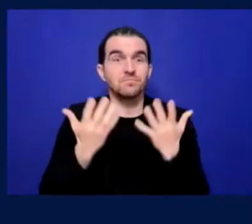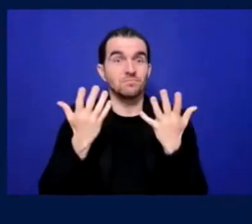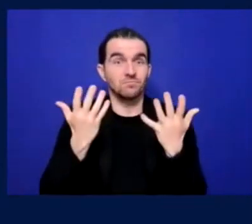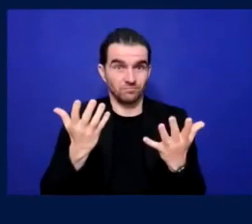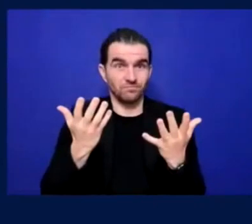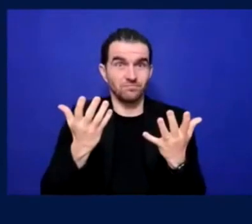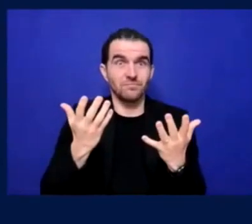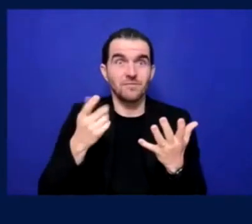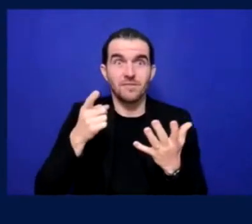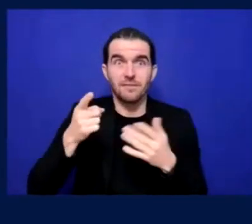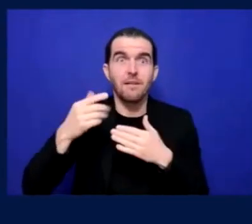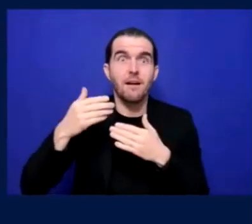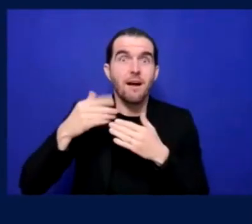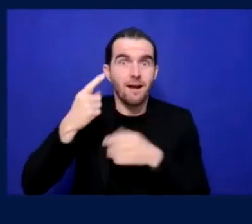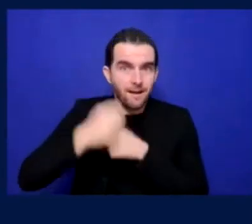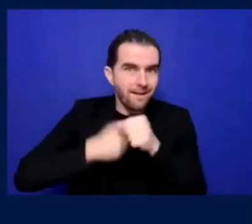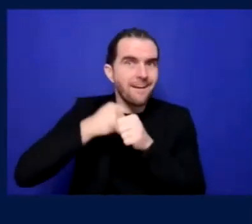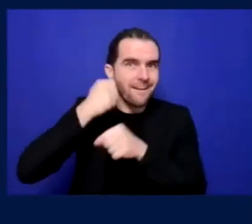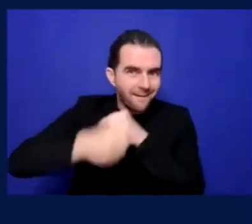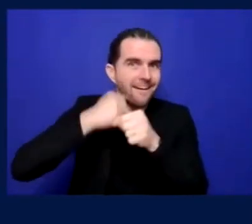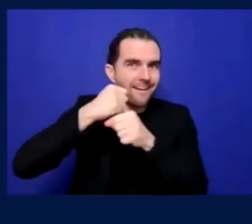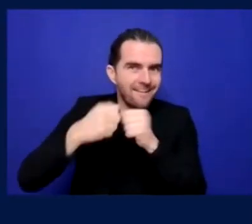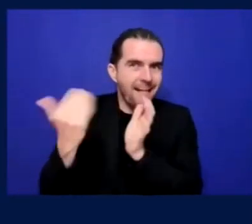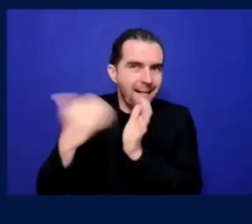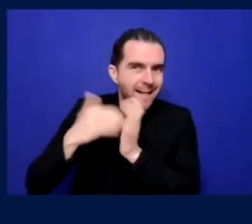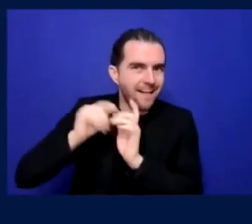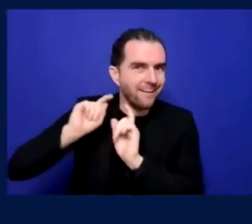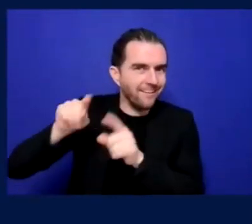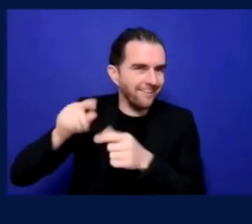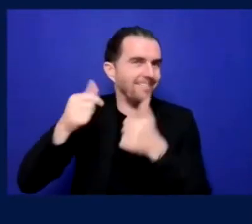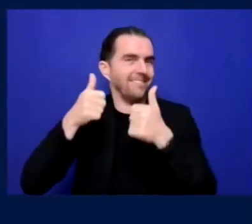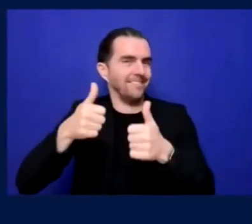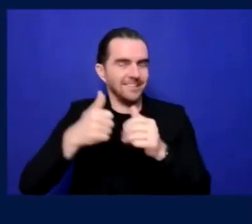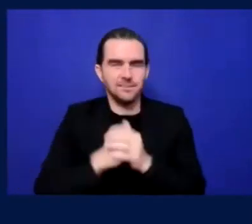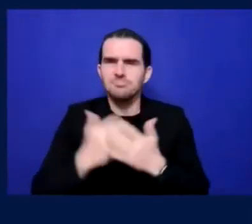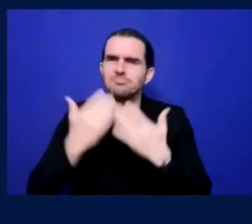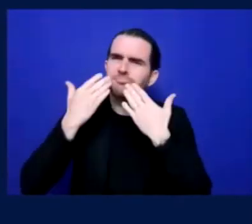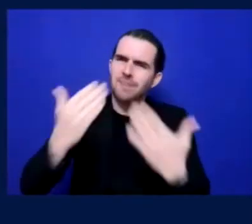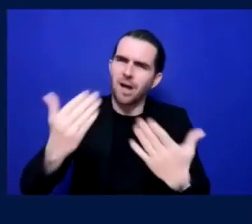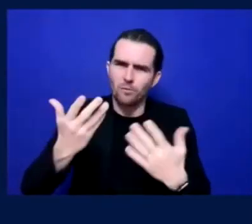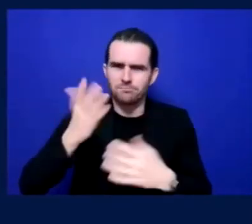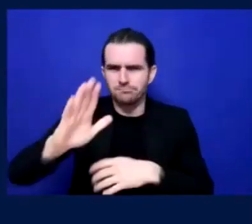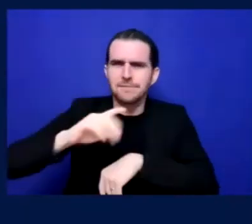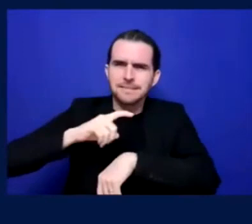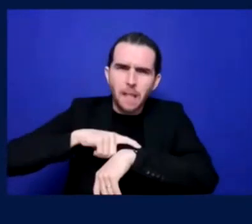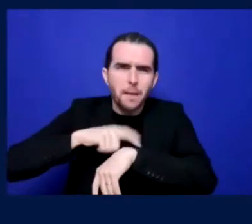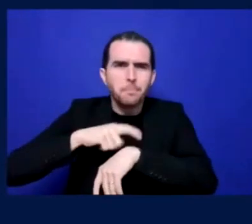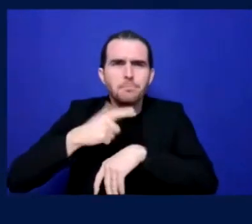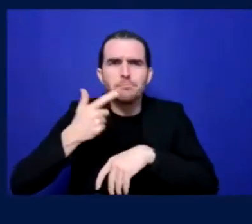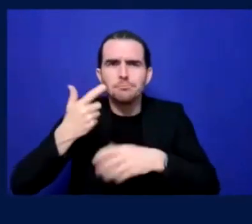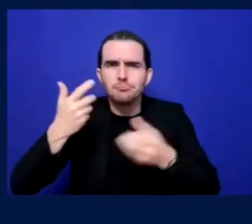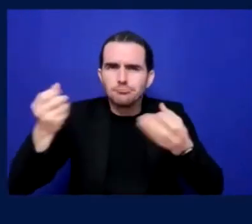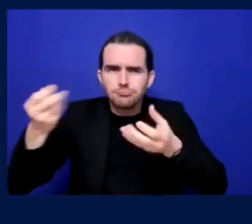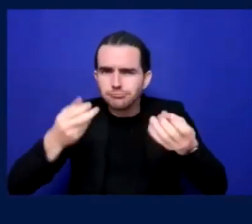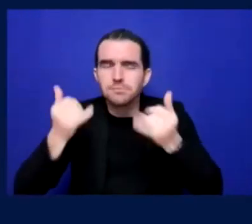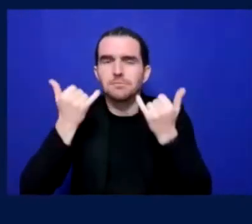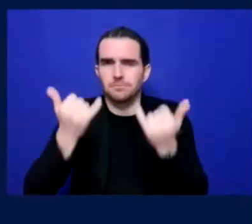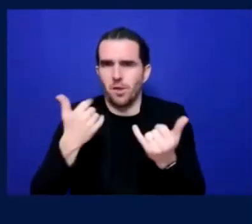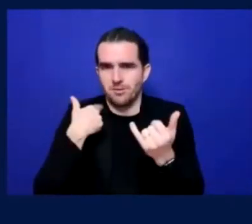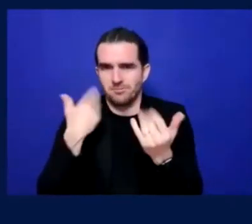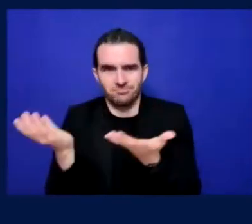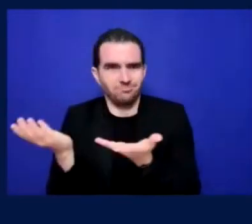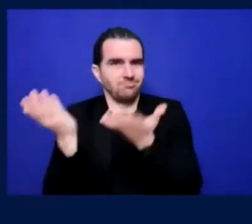uh, DSA. And I know Elena, uh, having known her for a while, um, it was, uh, heavily involved in the, uh, World Cup, uh,